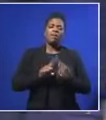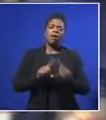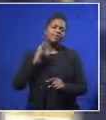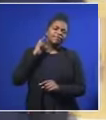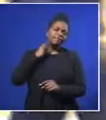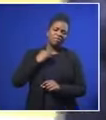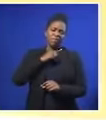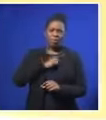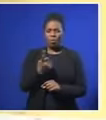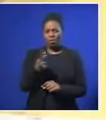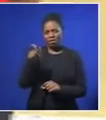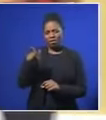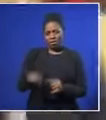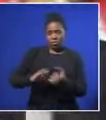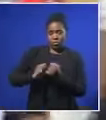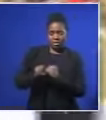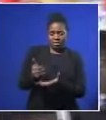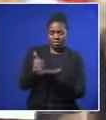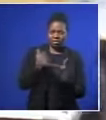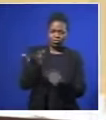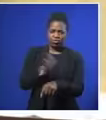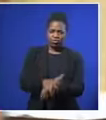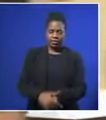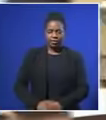at the death of one of the people who tried to rescue them.